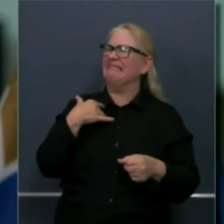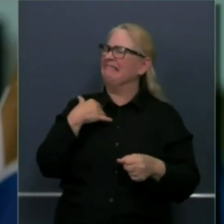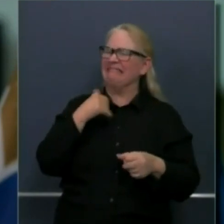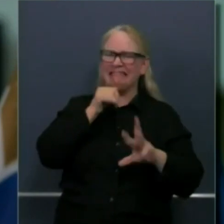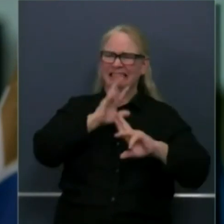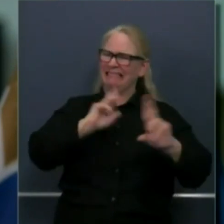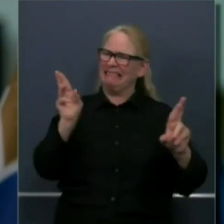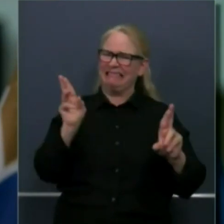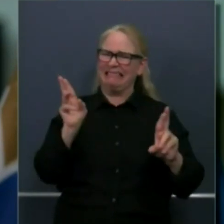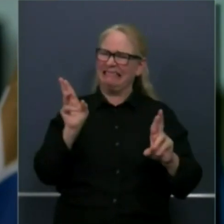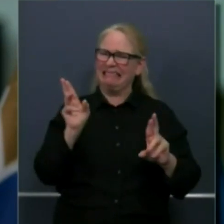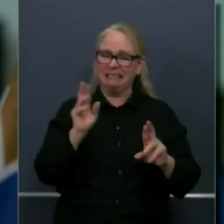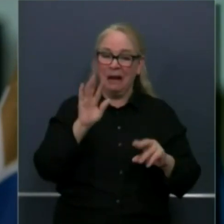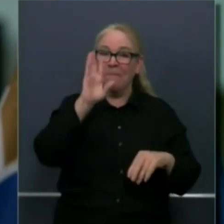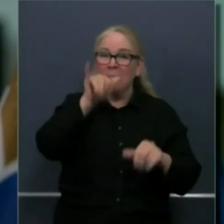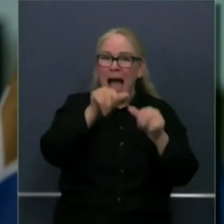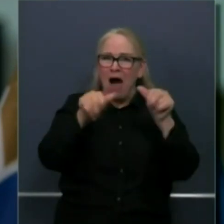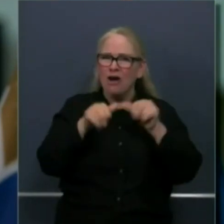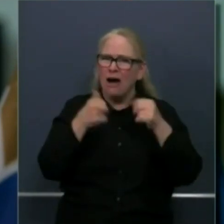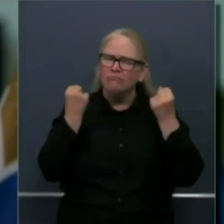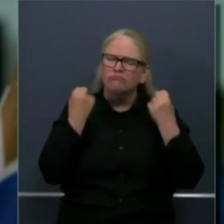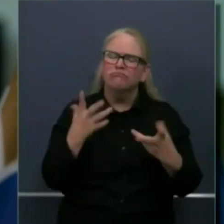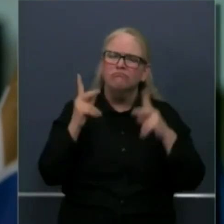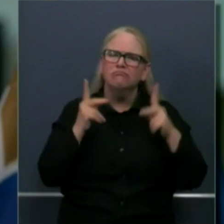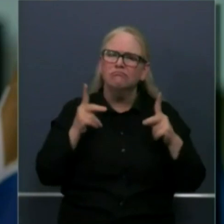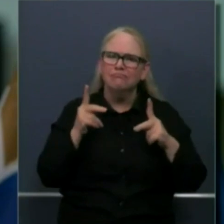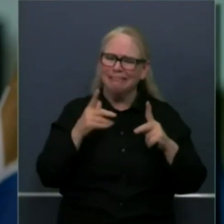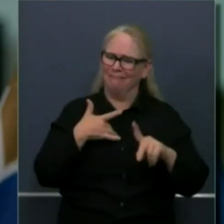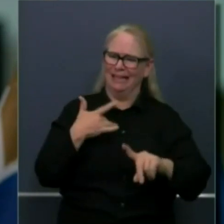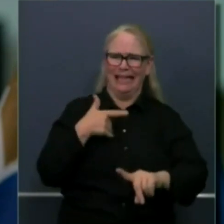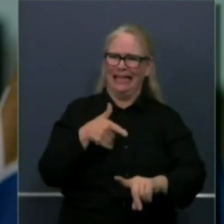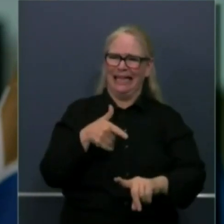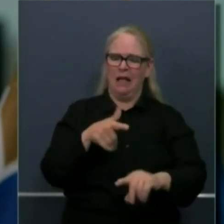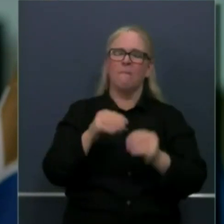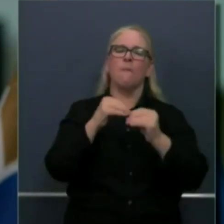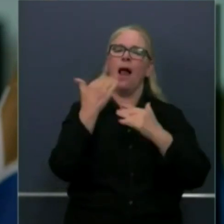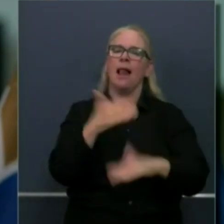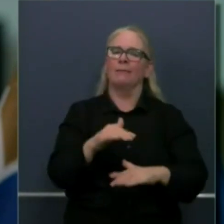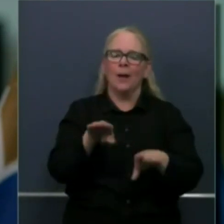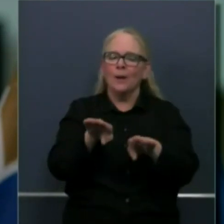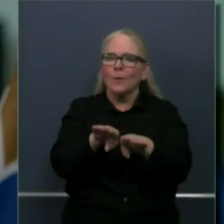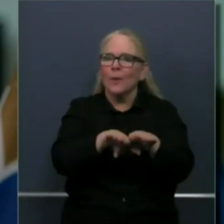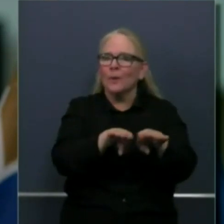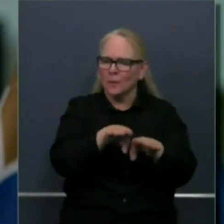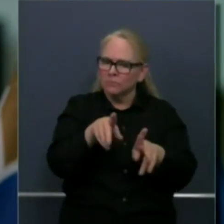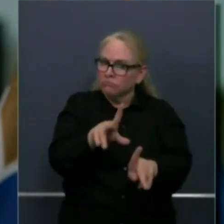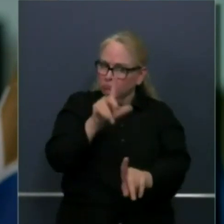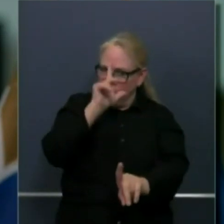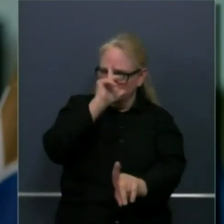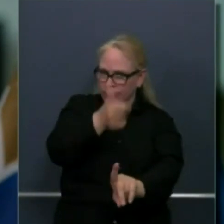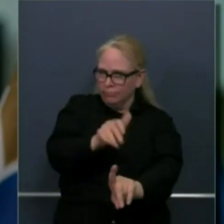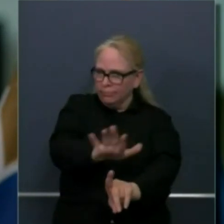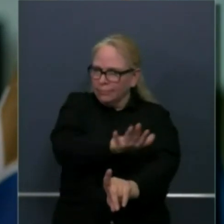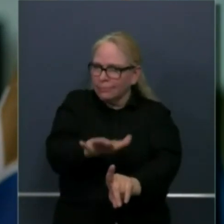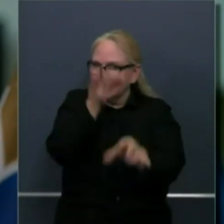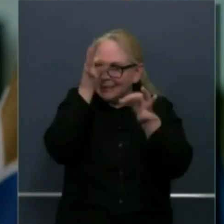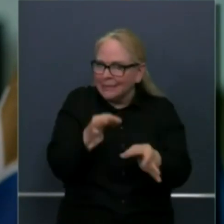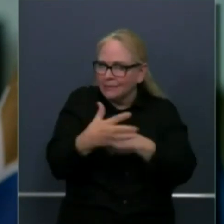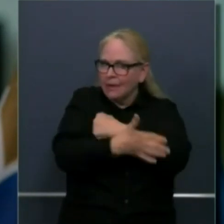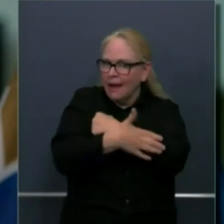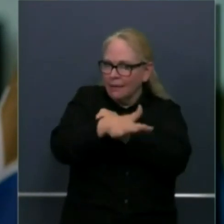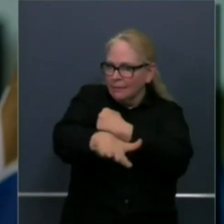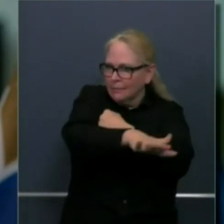to be a little bit more prescriptive and restrictive of parts of Southern California LA and others the same